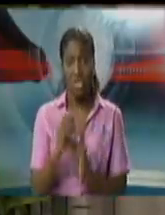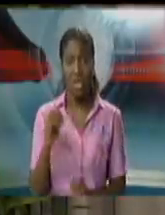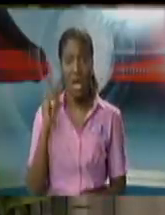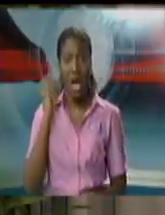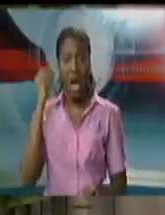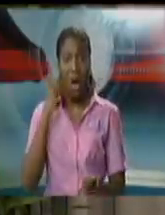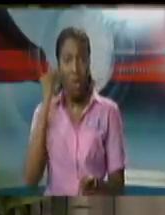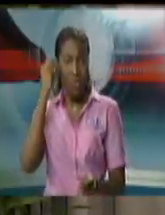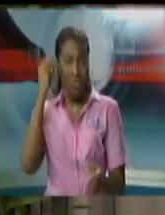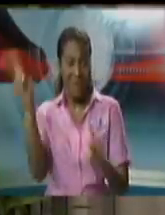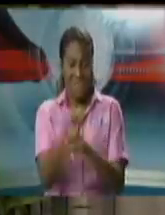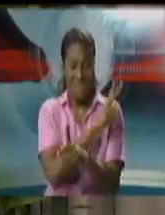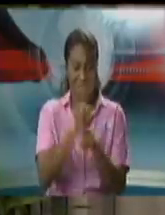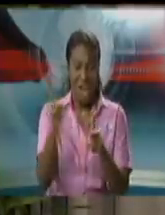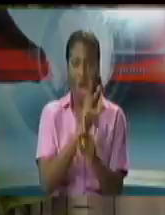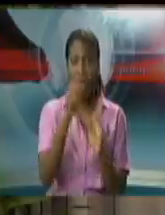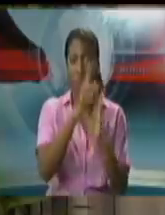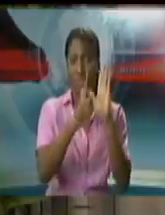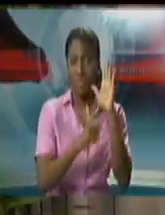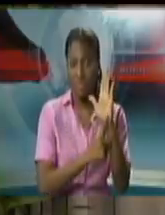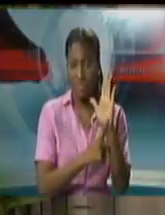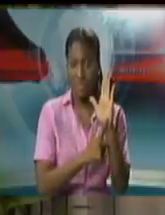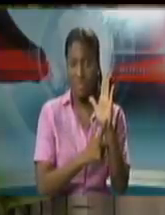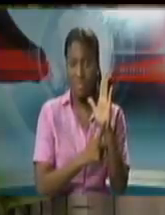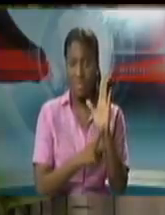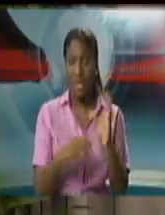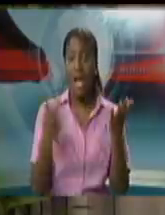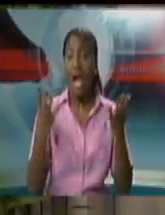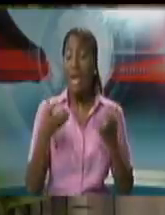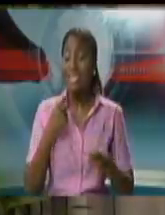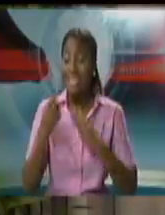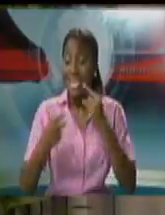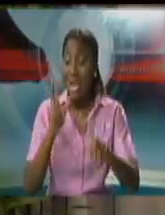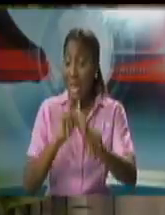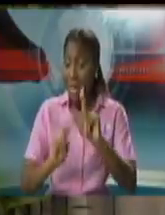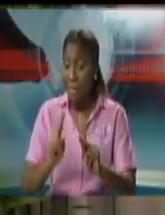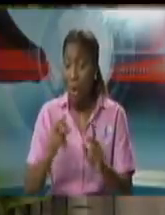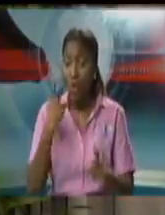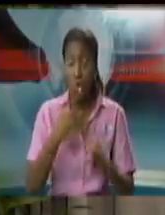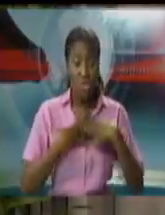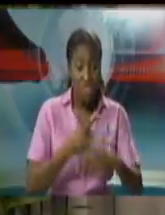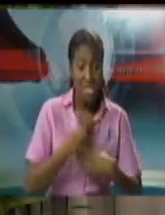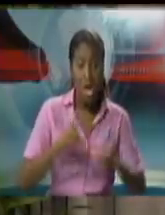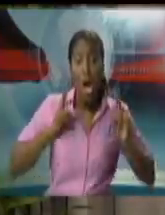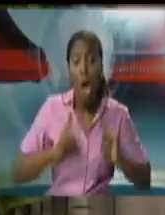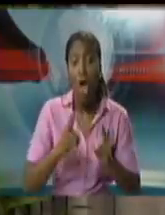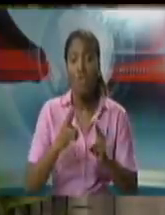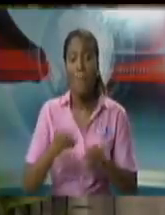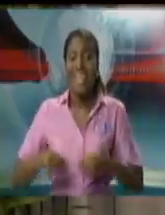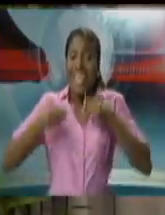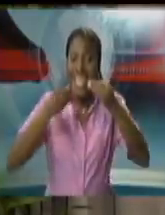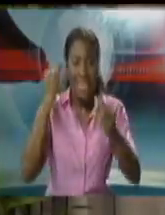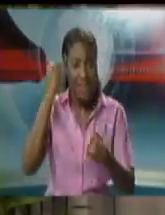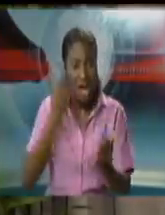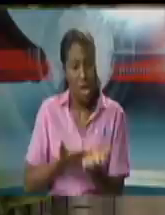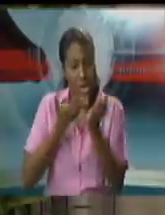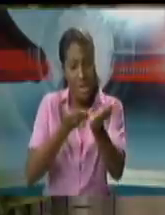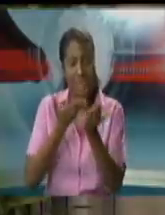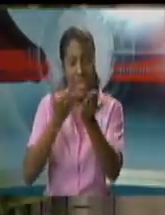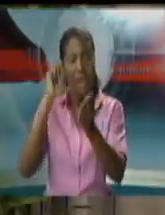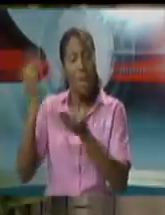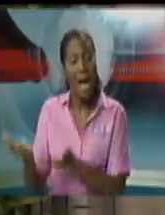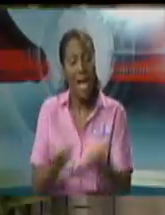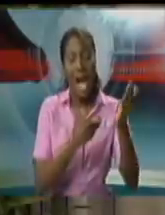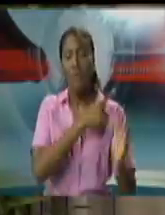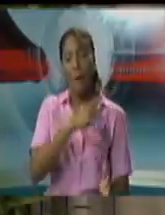stakeholder feedback I'd encourage the stakeholders to hurry up and send me the comments because I'd like to take that to the parliament floor and